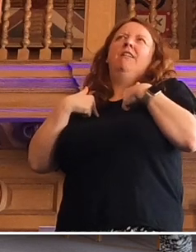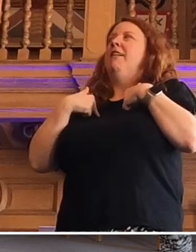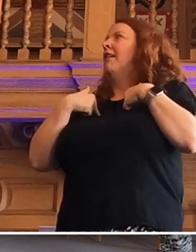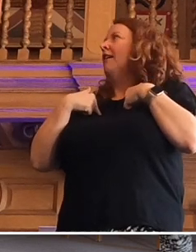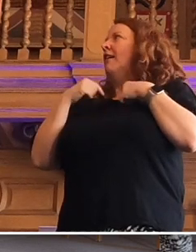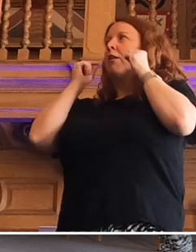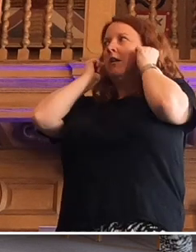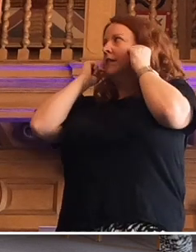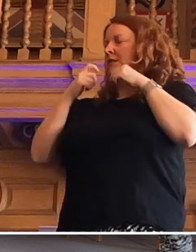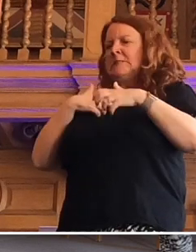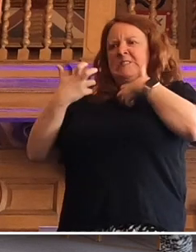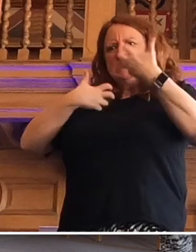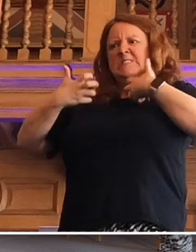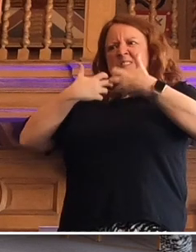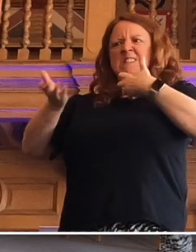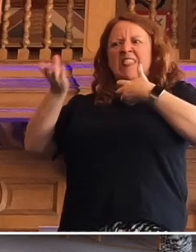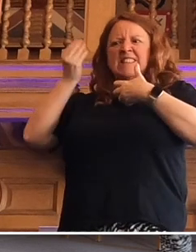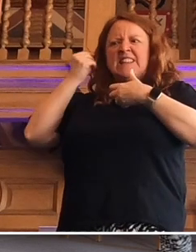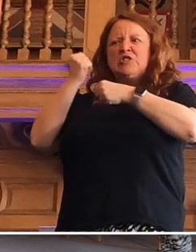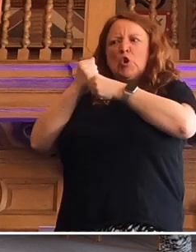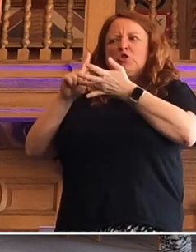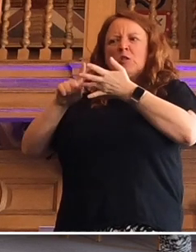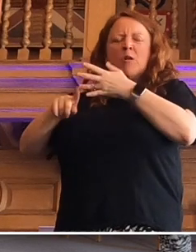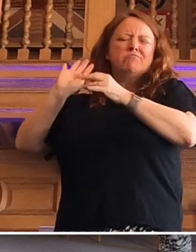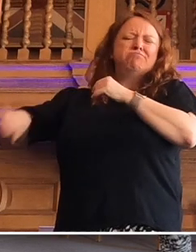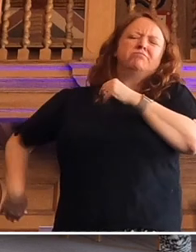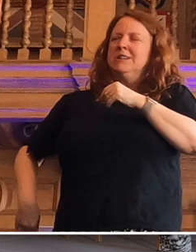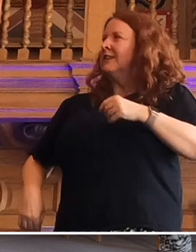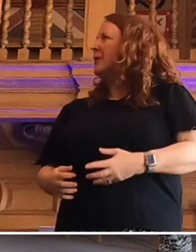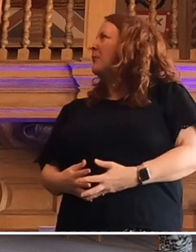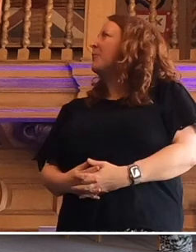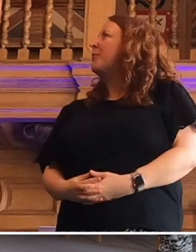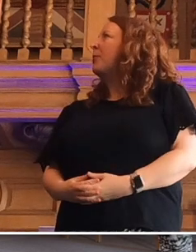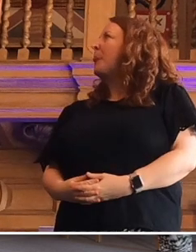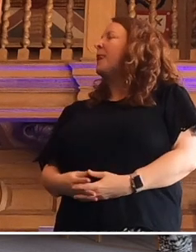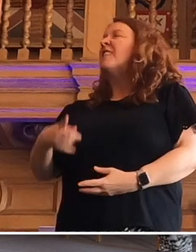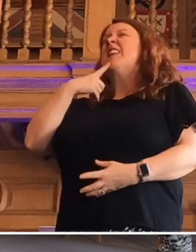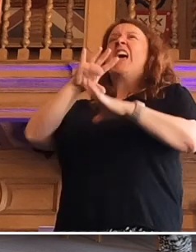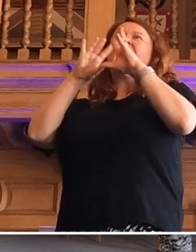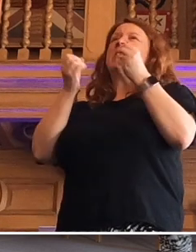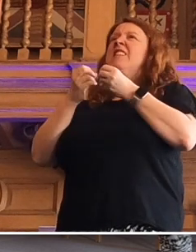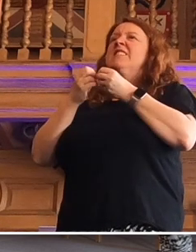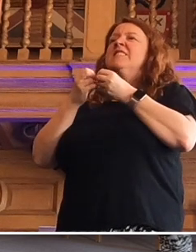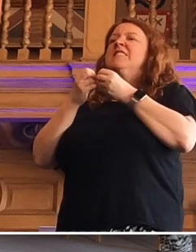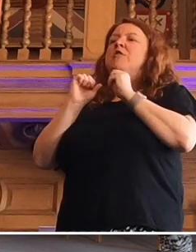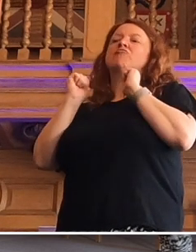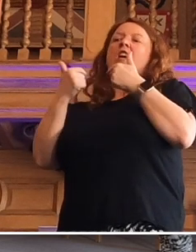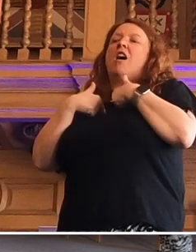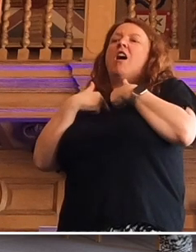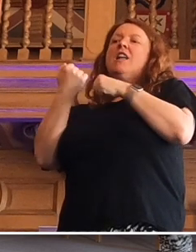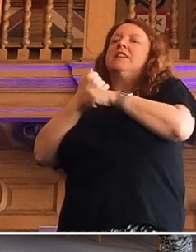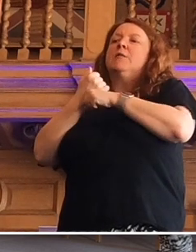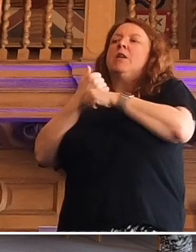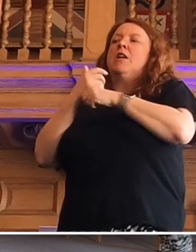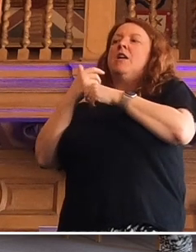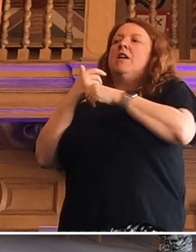along, listening. I was so angry. I got everything right. And that everything's gone wrong since the genius who's in